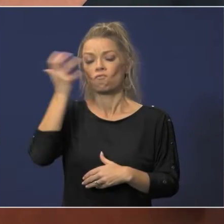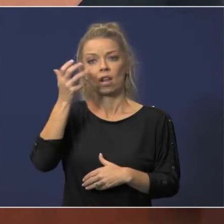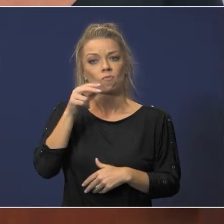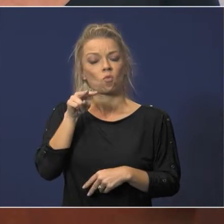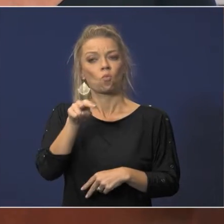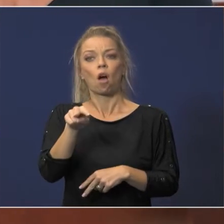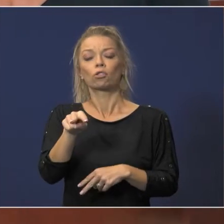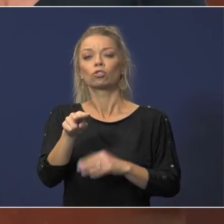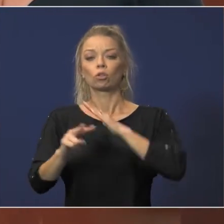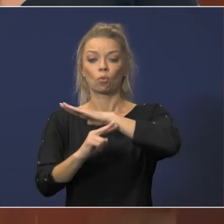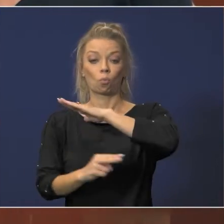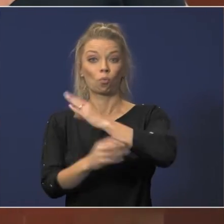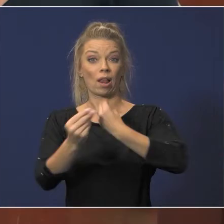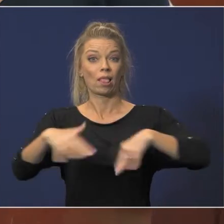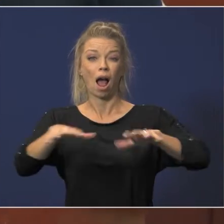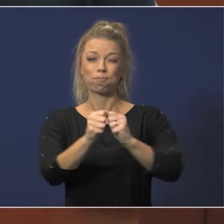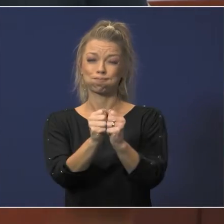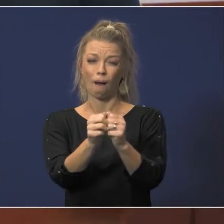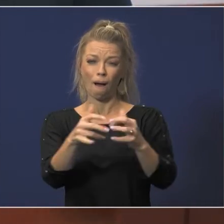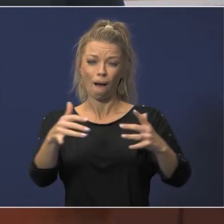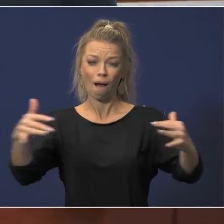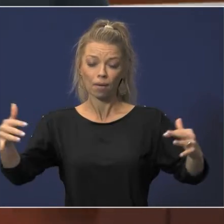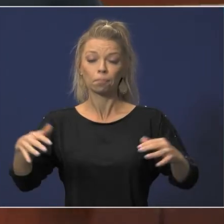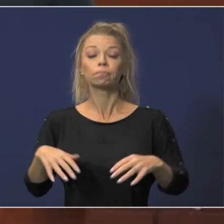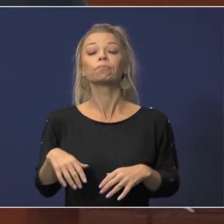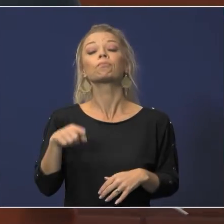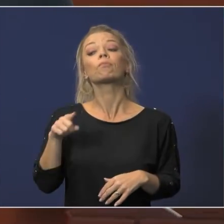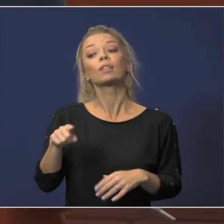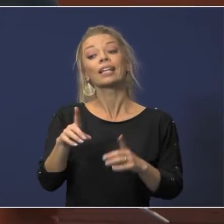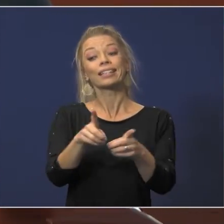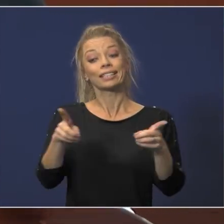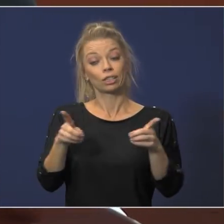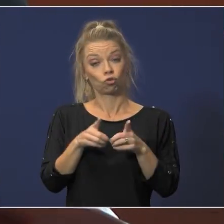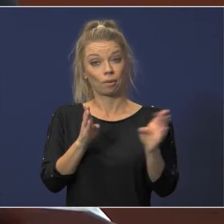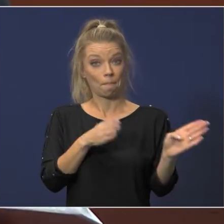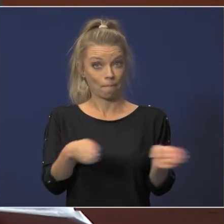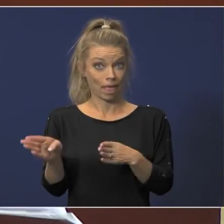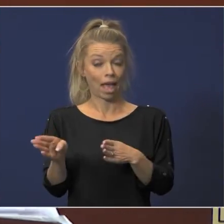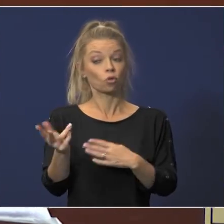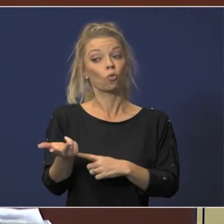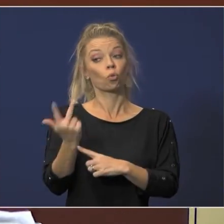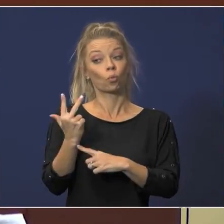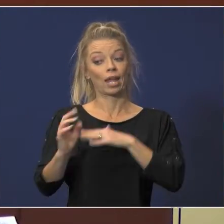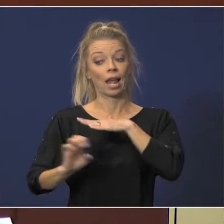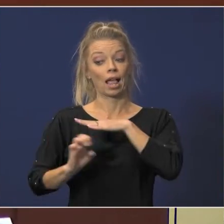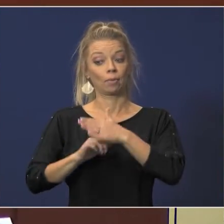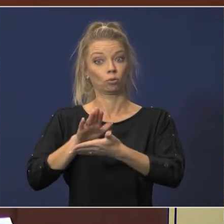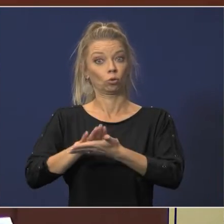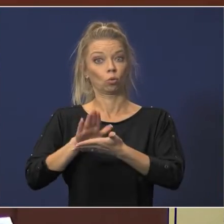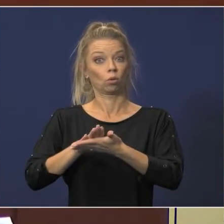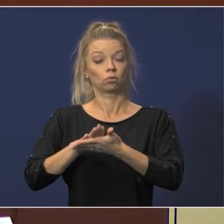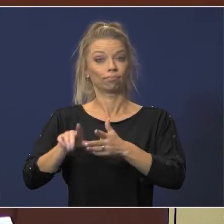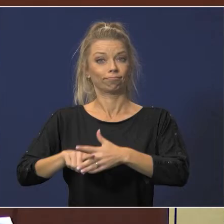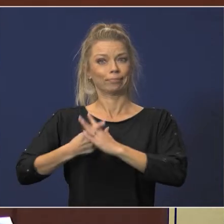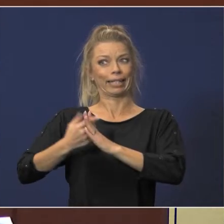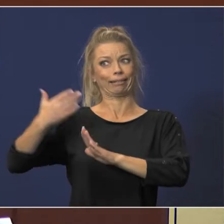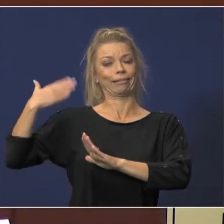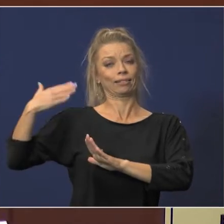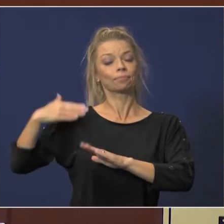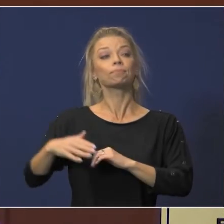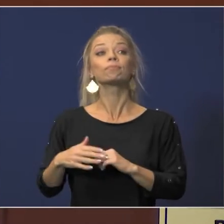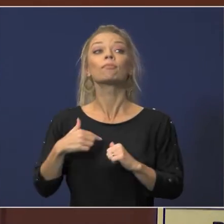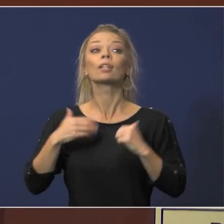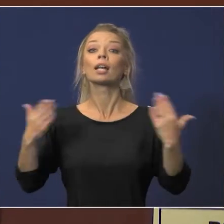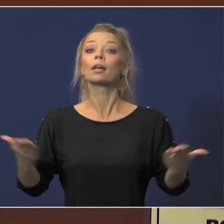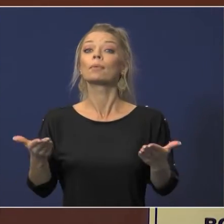since we were introduced to the development of bridgeland the district has planned three elementary schools for bridgeland since the beginning I'm here tonight to